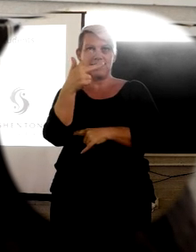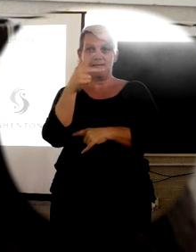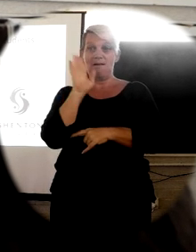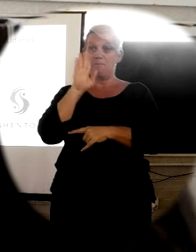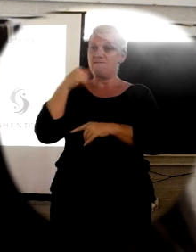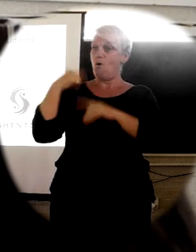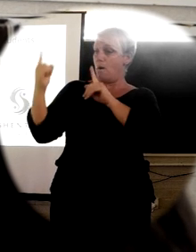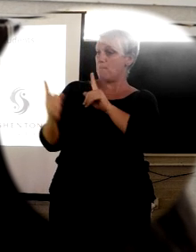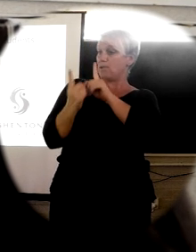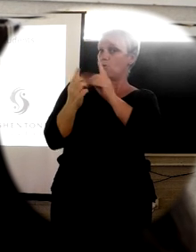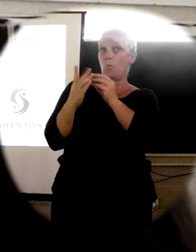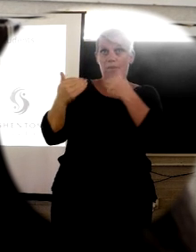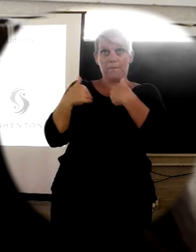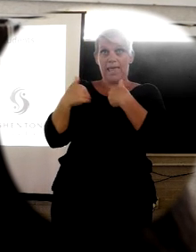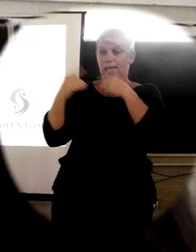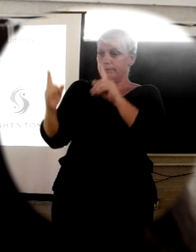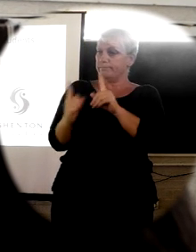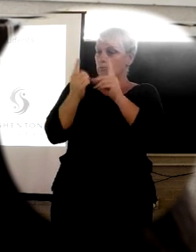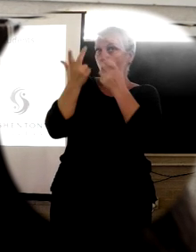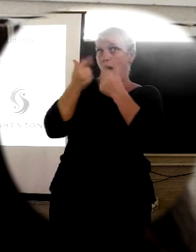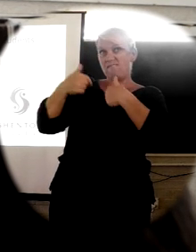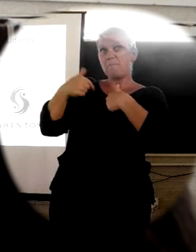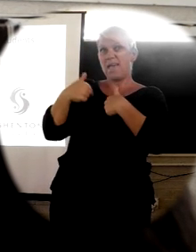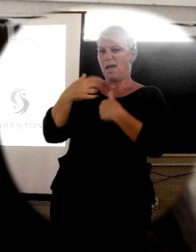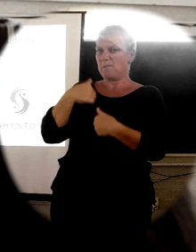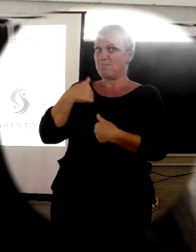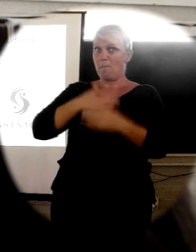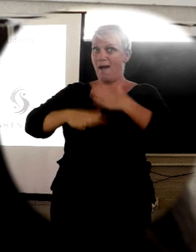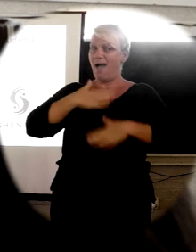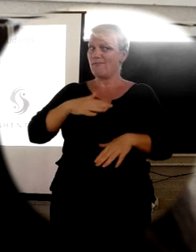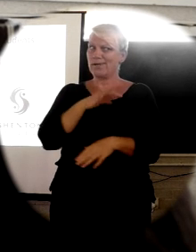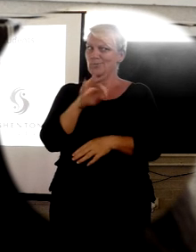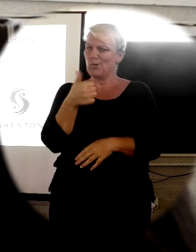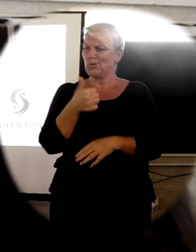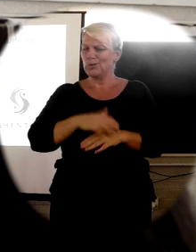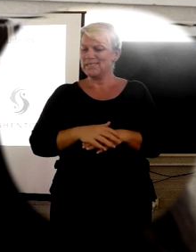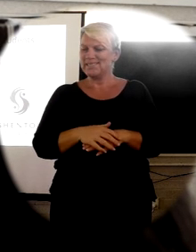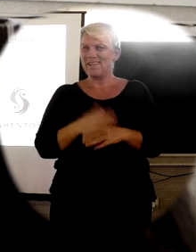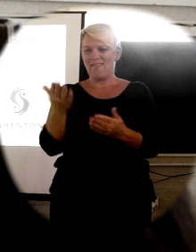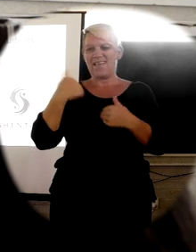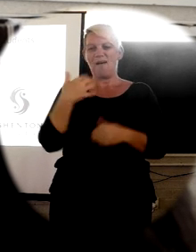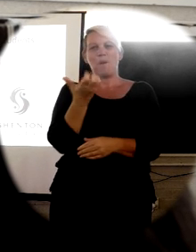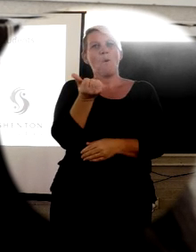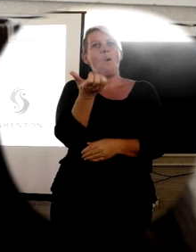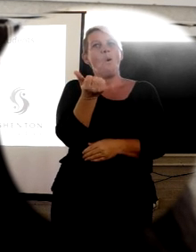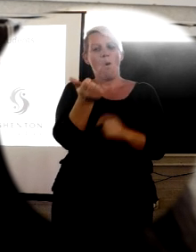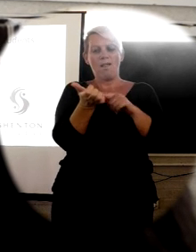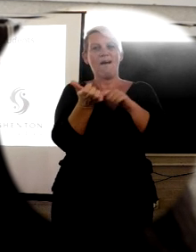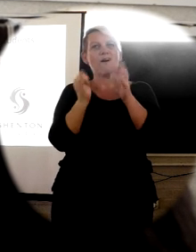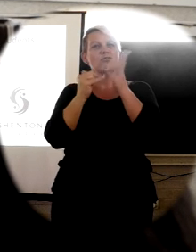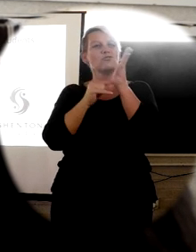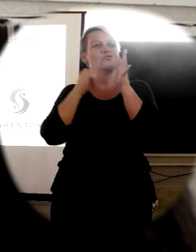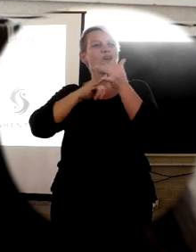because I always be not behaved well. I had a stress bar to help me calm down.